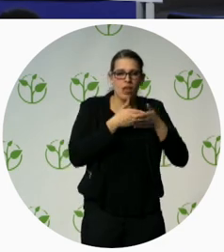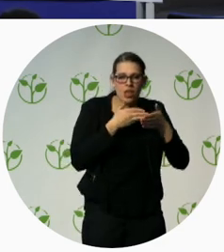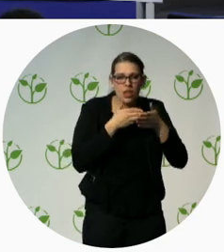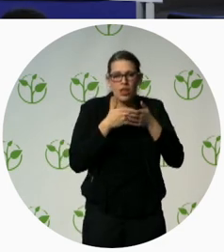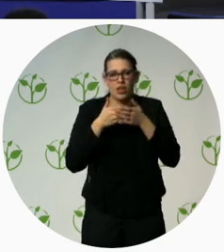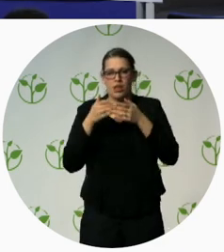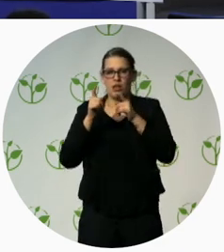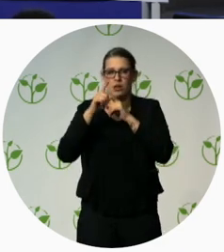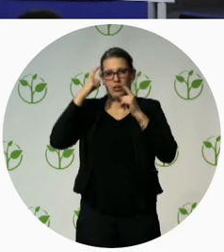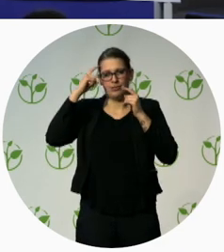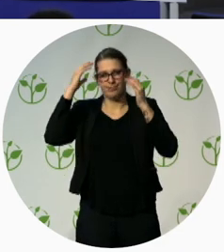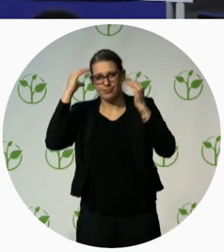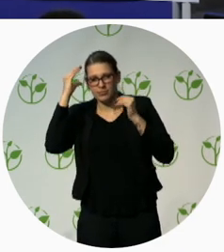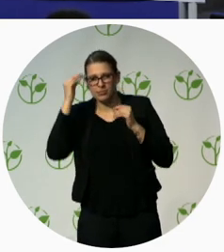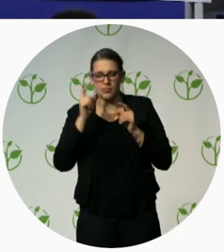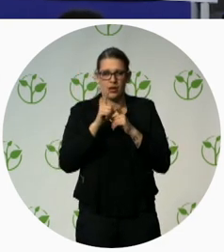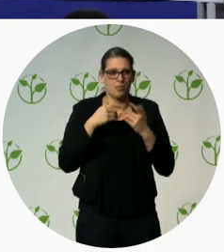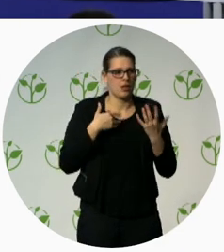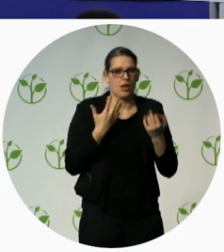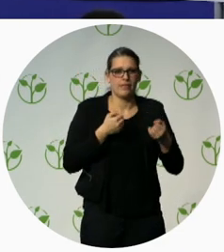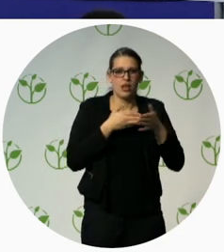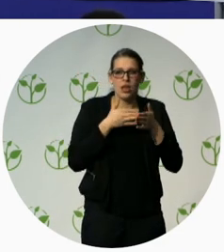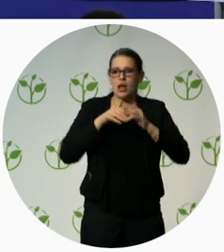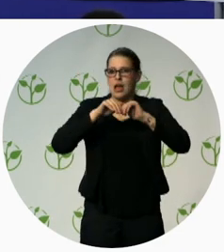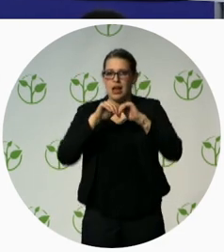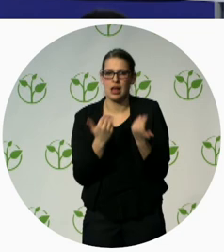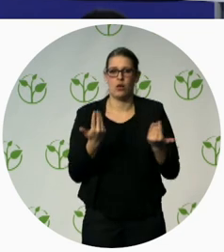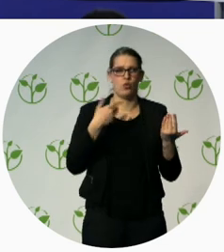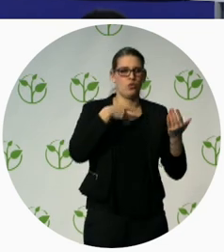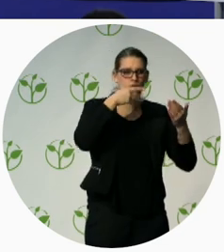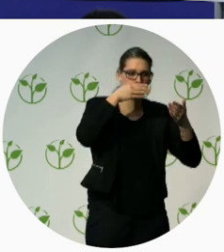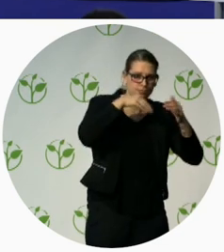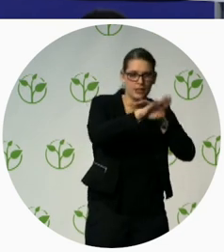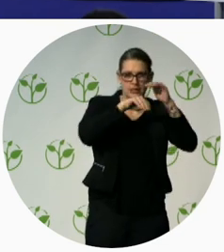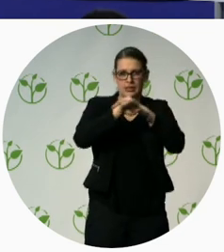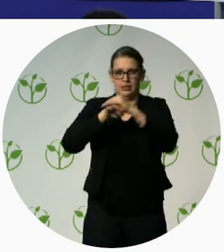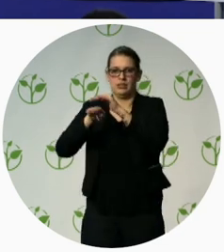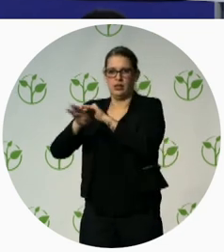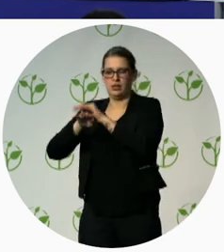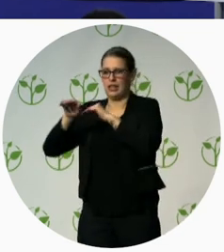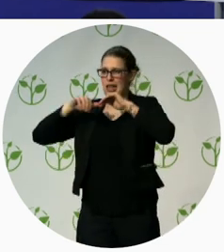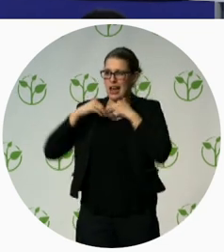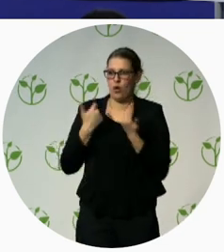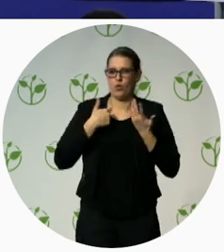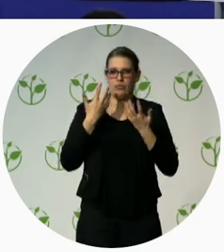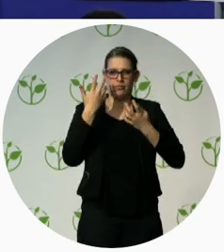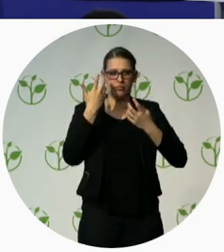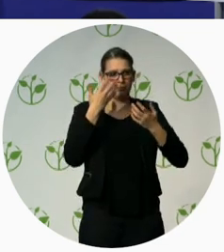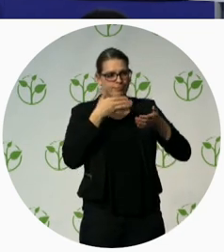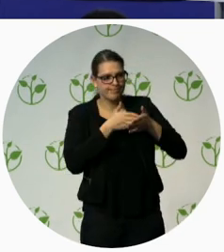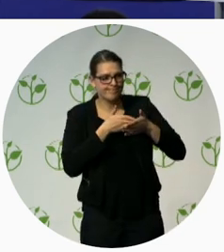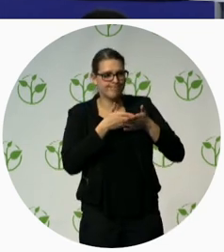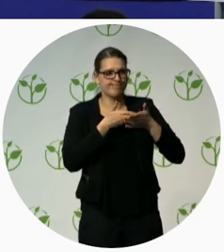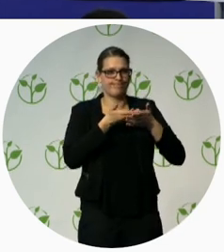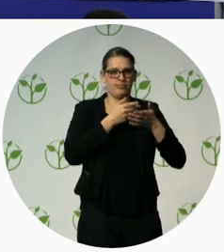into a hospital or any other medical care center. So, what we heard was that at Asuta